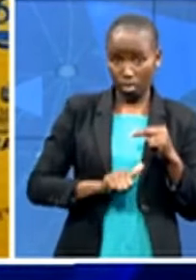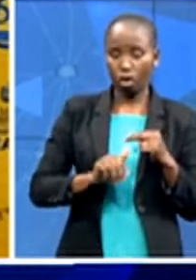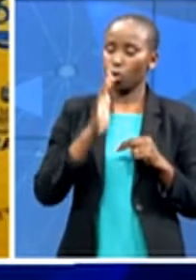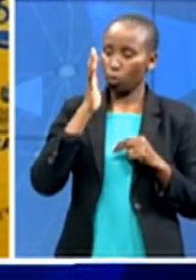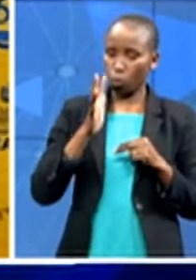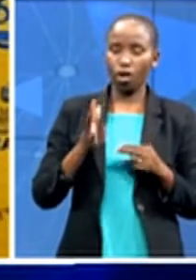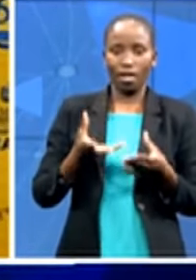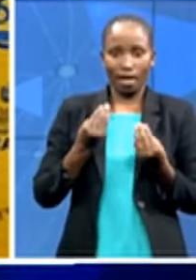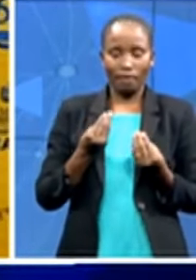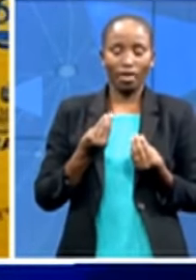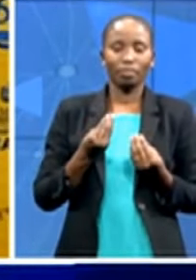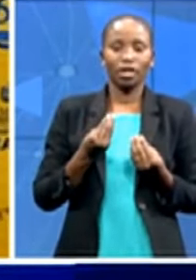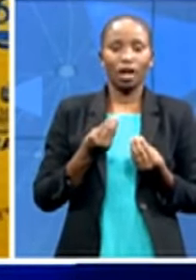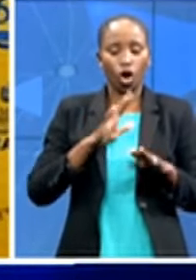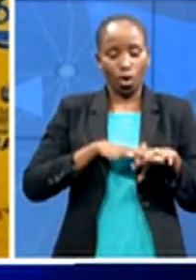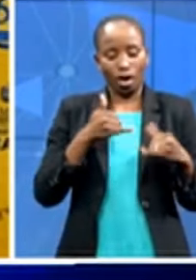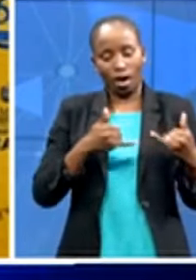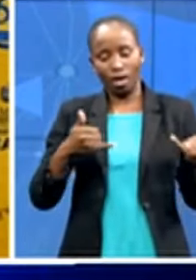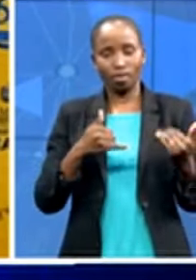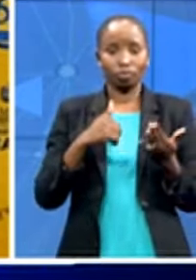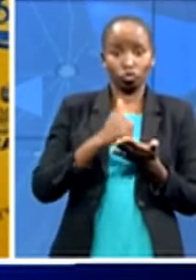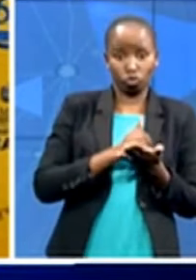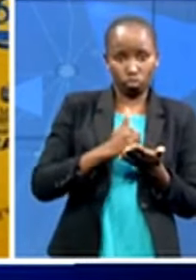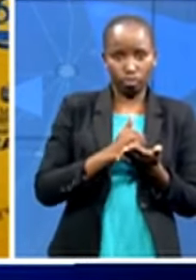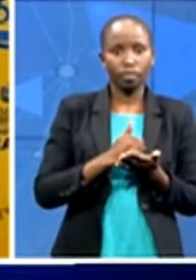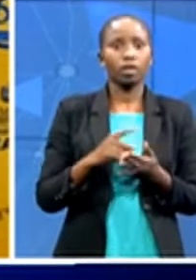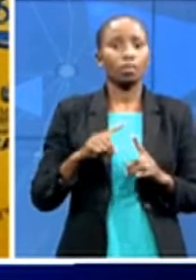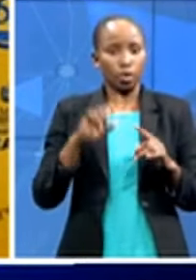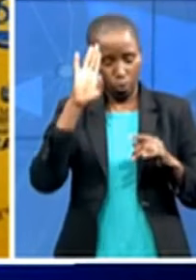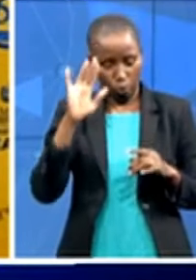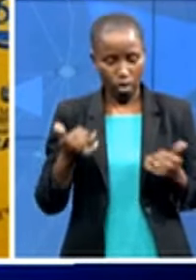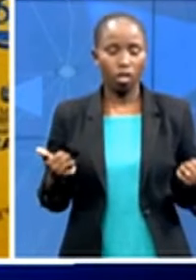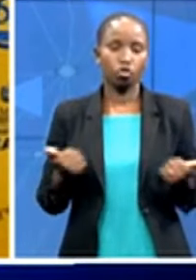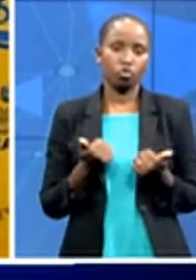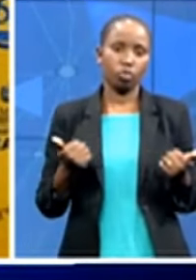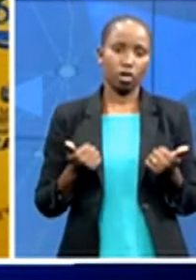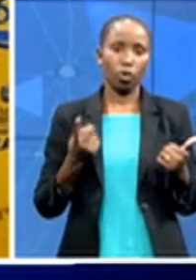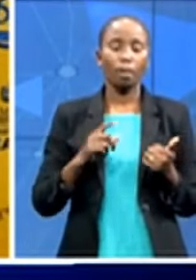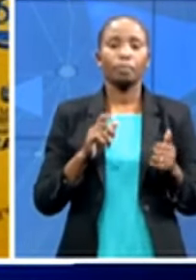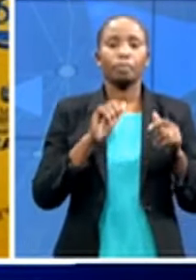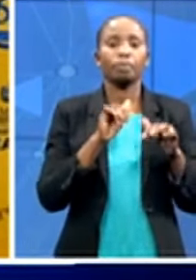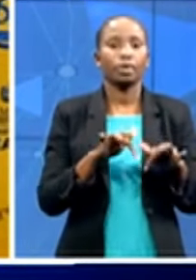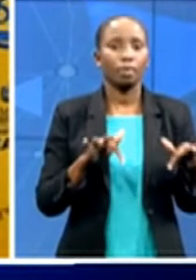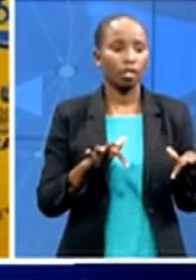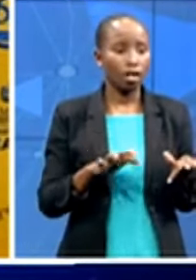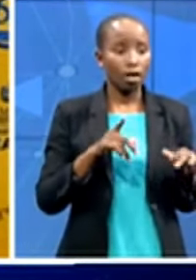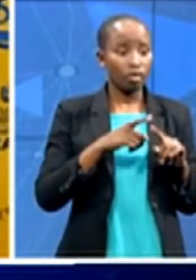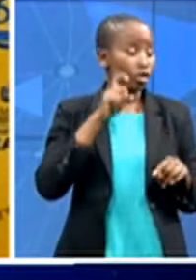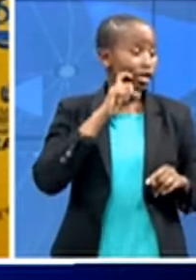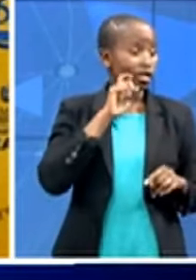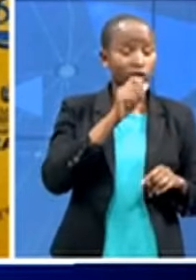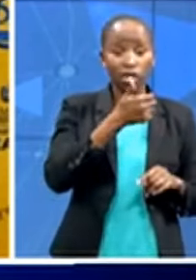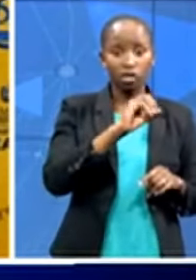we knew our people are looking at especially the category of above 60. firstly we don't have network where the rural areas